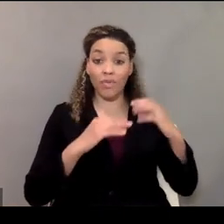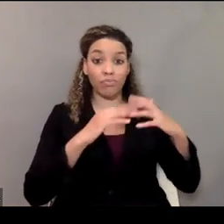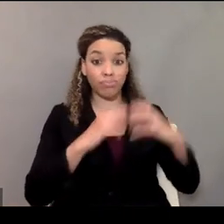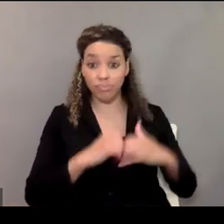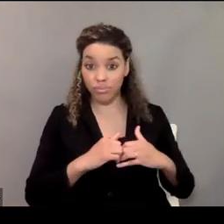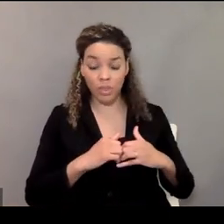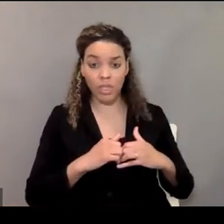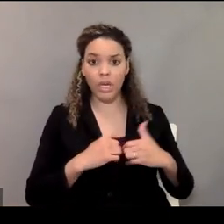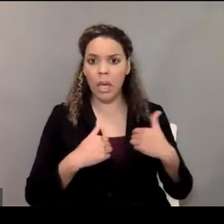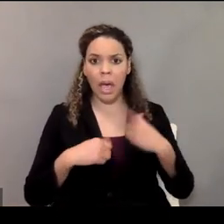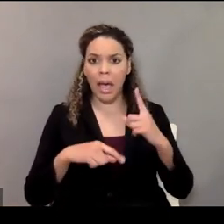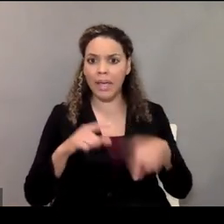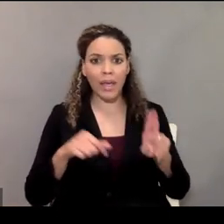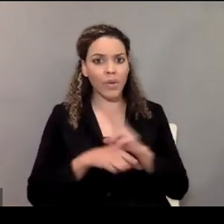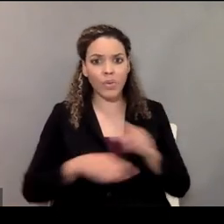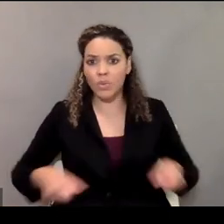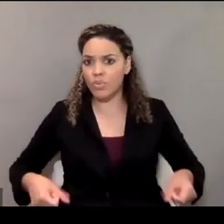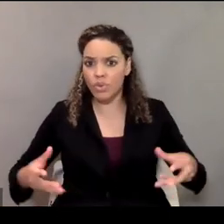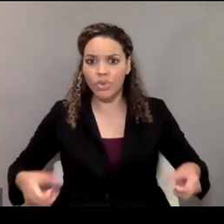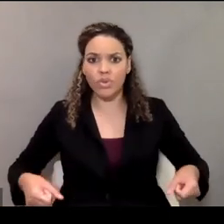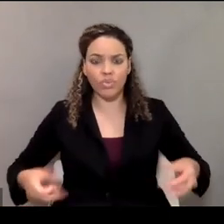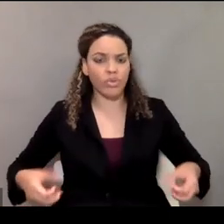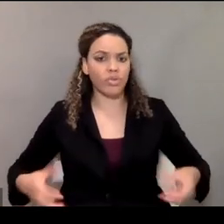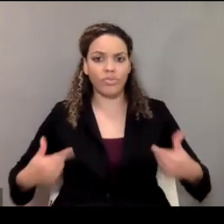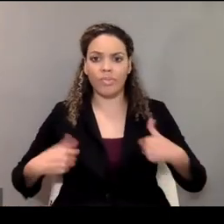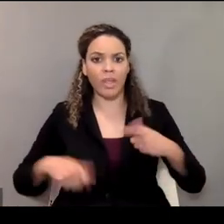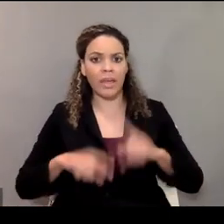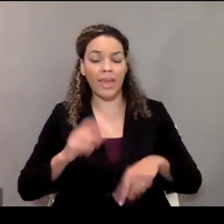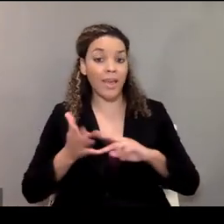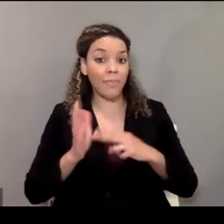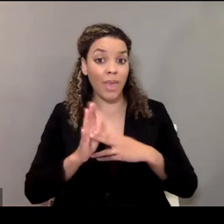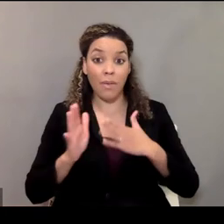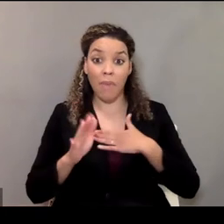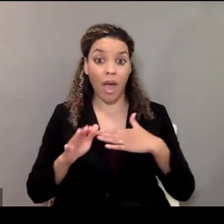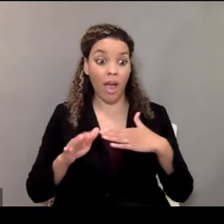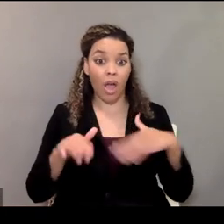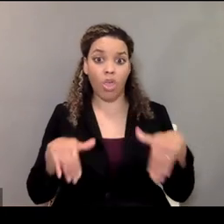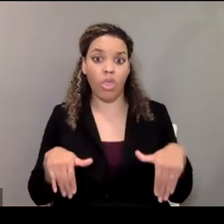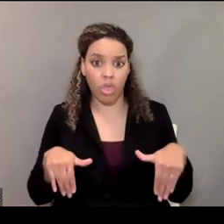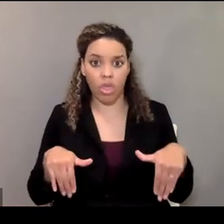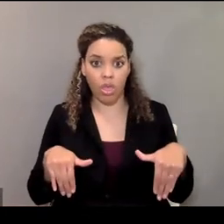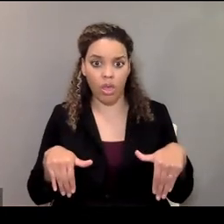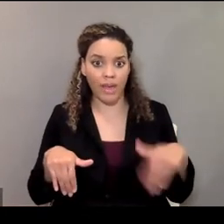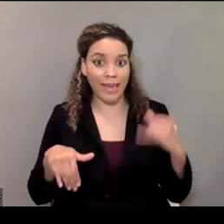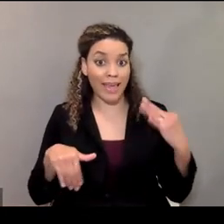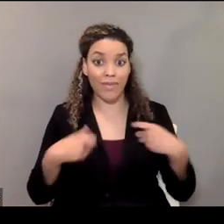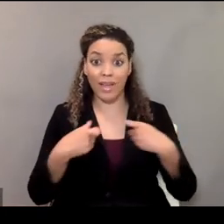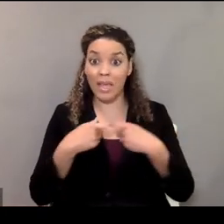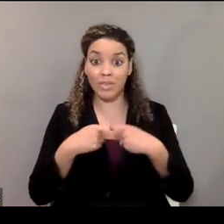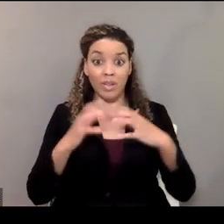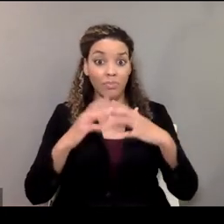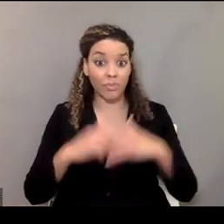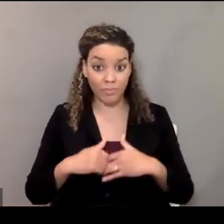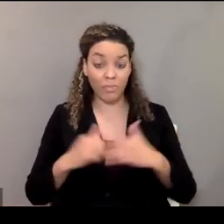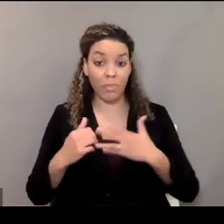breaks. I can no longer use a push chair, so my mobility would be totally stopped if